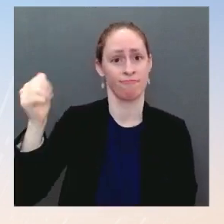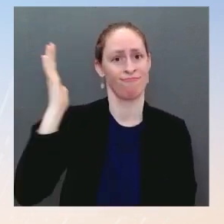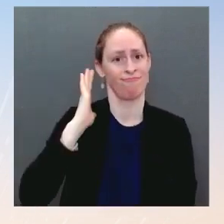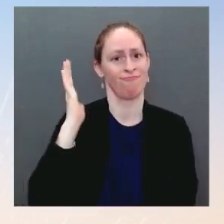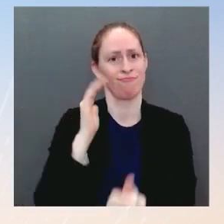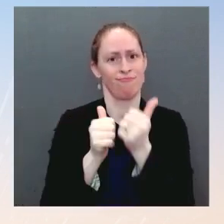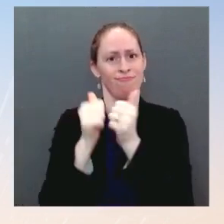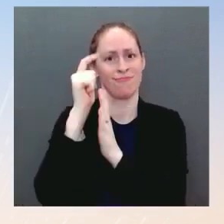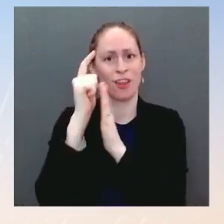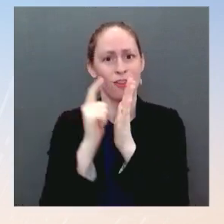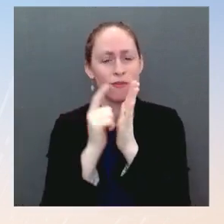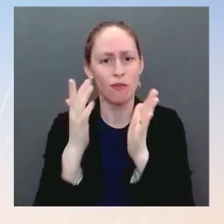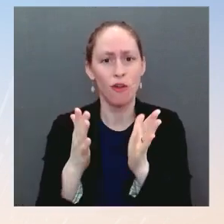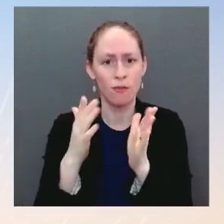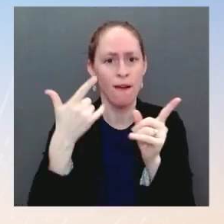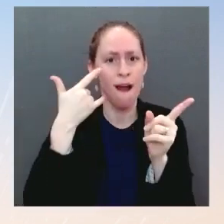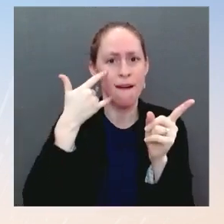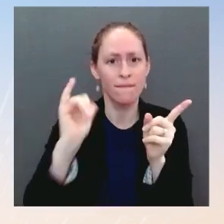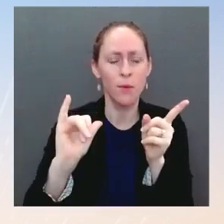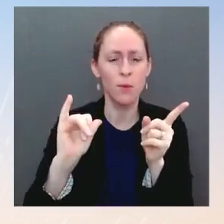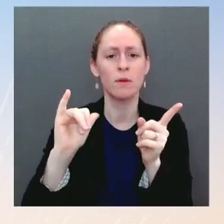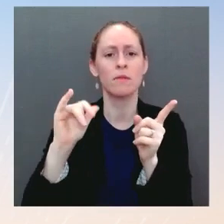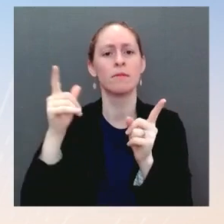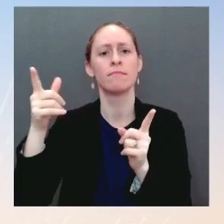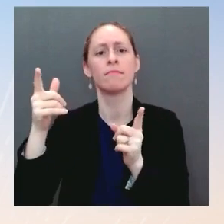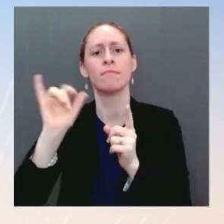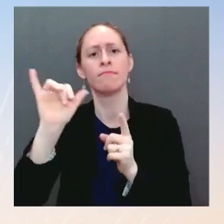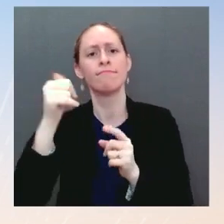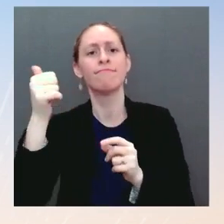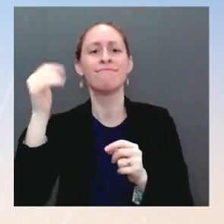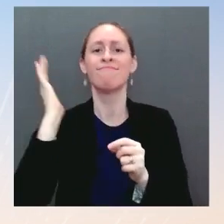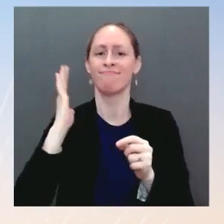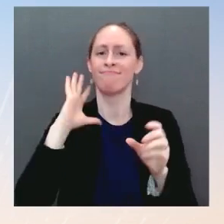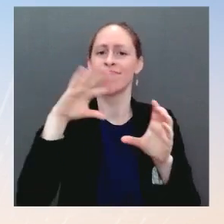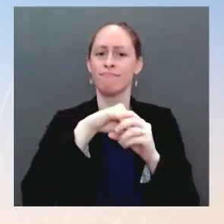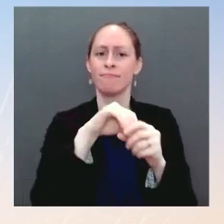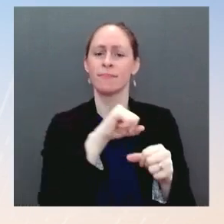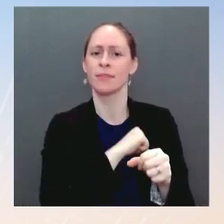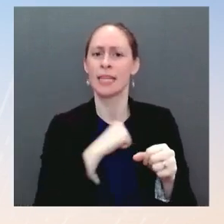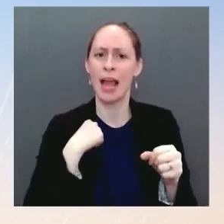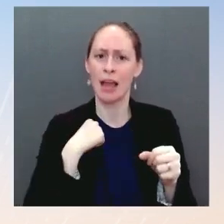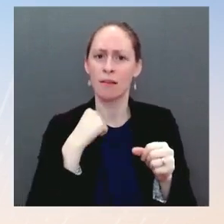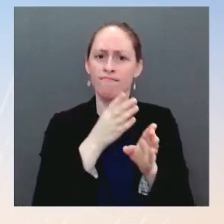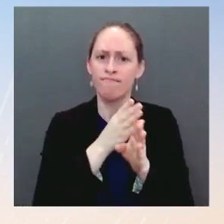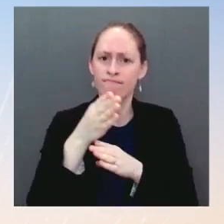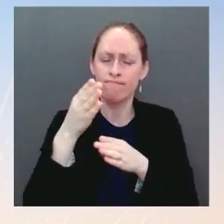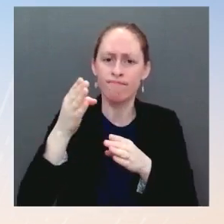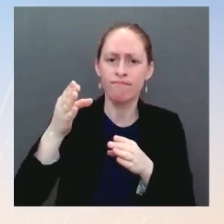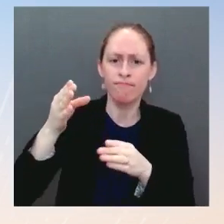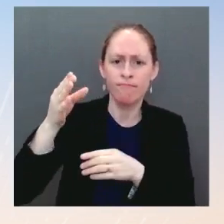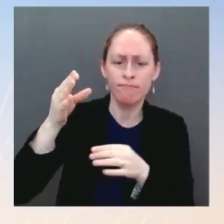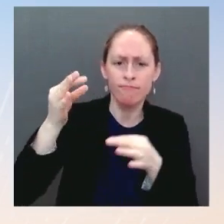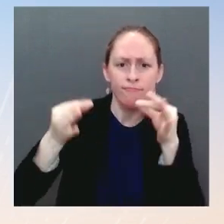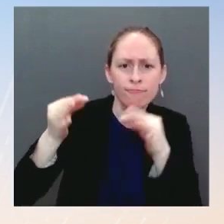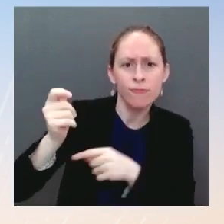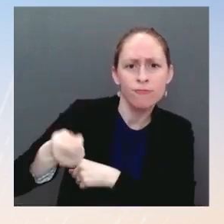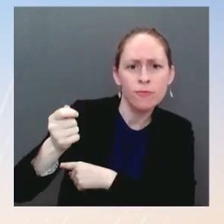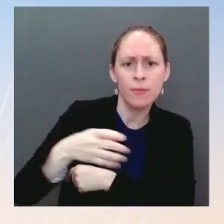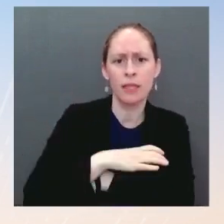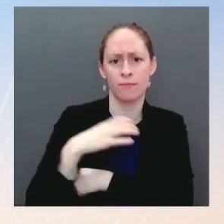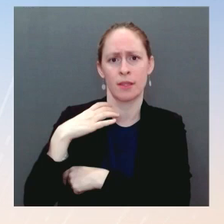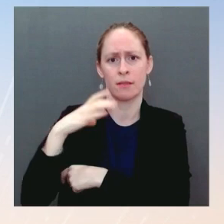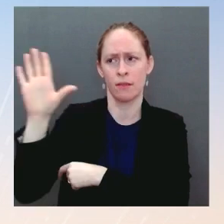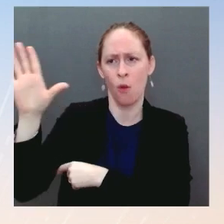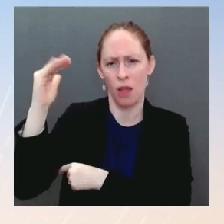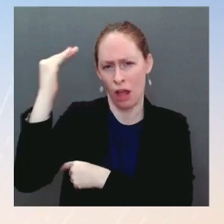and he respects her opinion greatly. In addition to the Vice President, Ron Klain will, of course, play a role. Dana Remus, Cedric